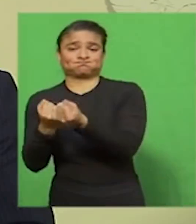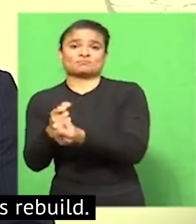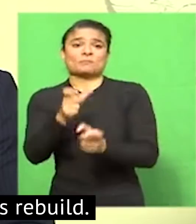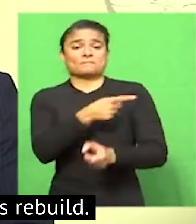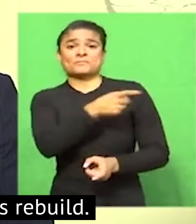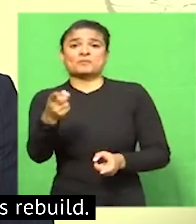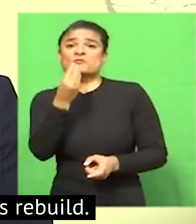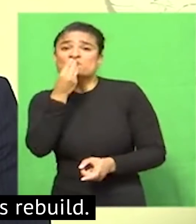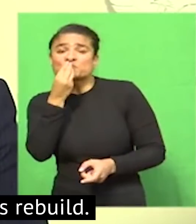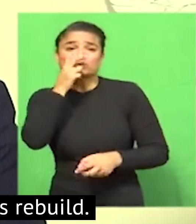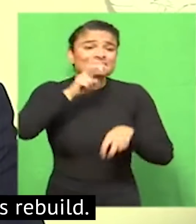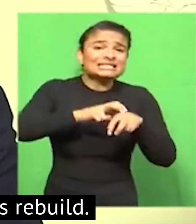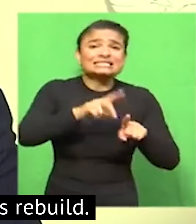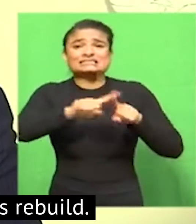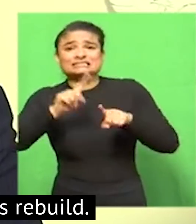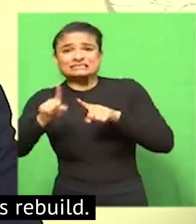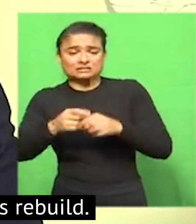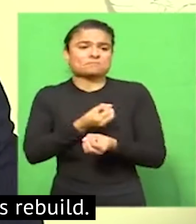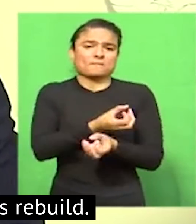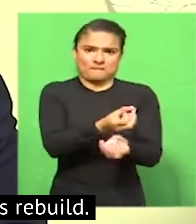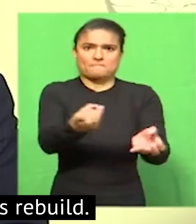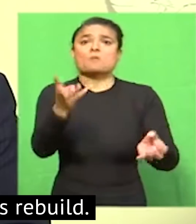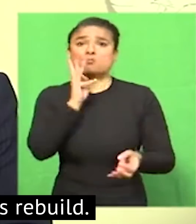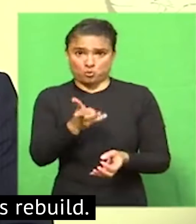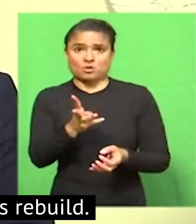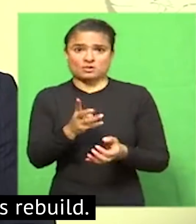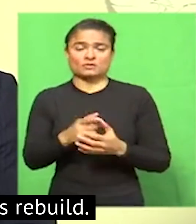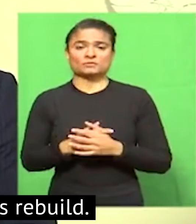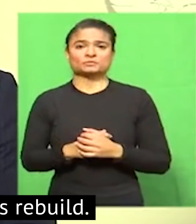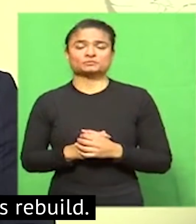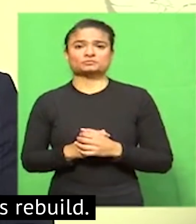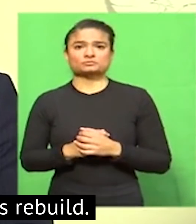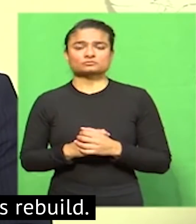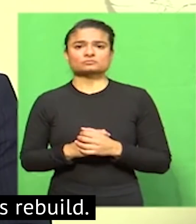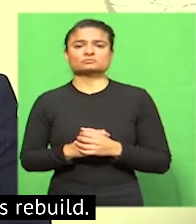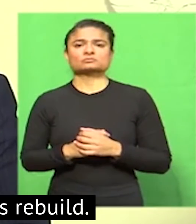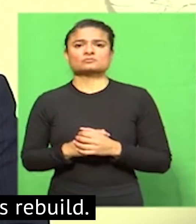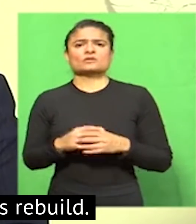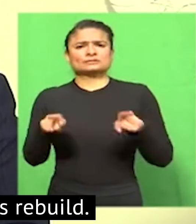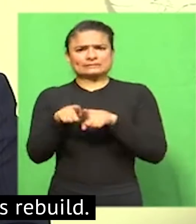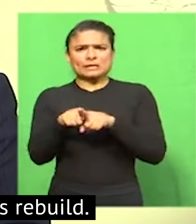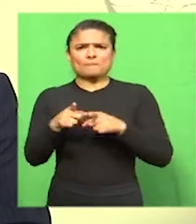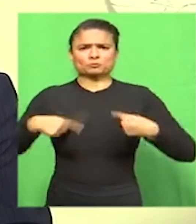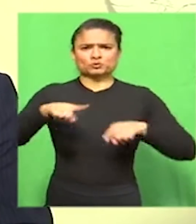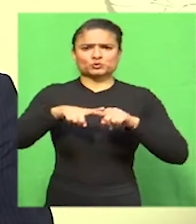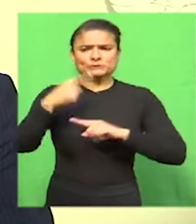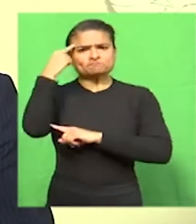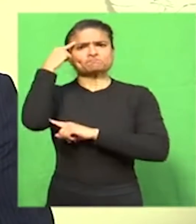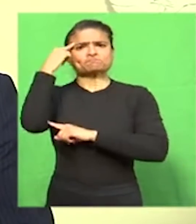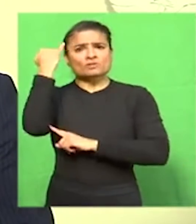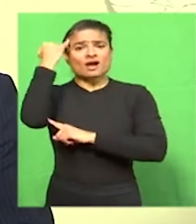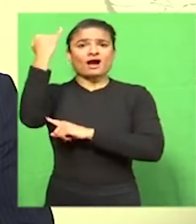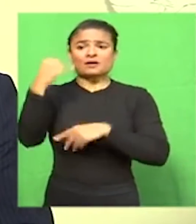We are also implementing measures to help businesses to rebuild. The